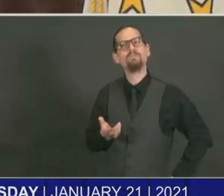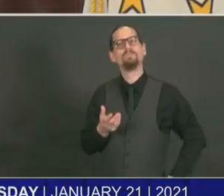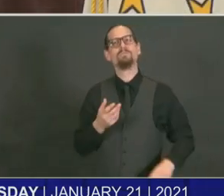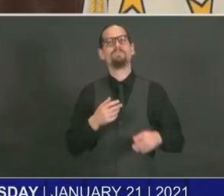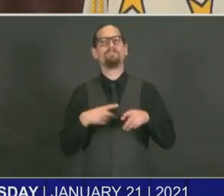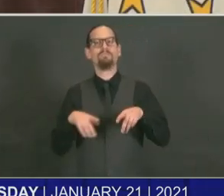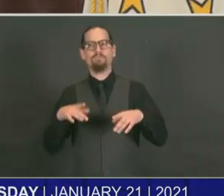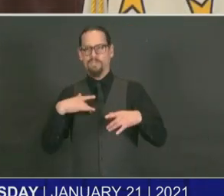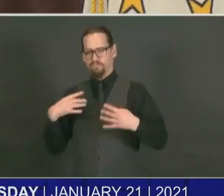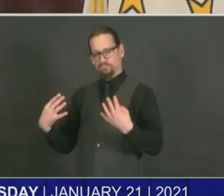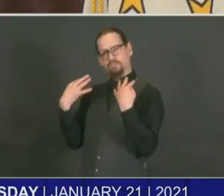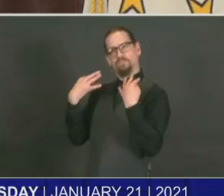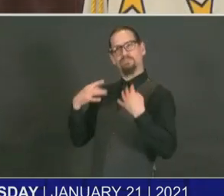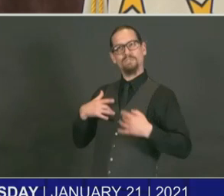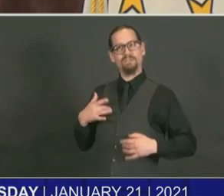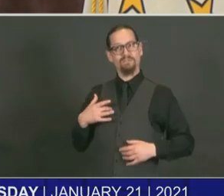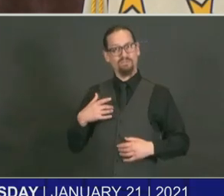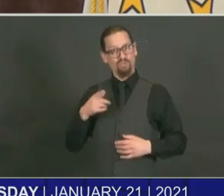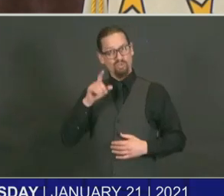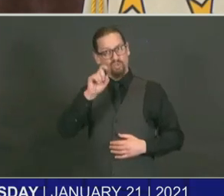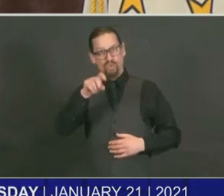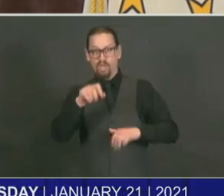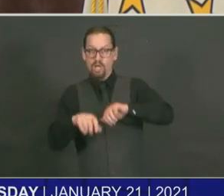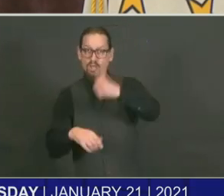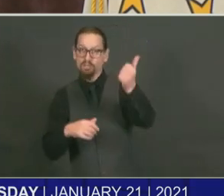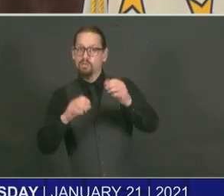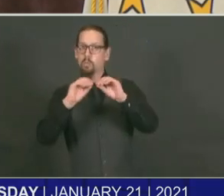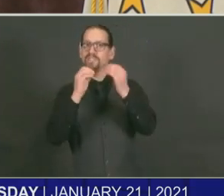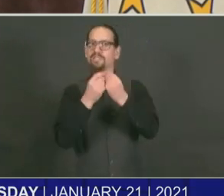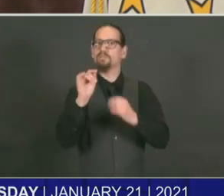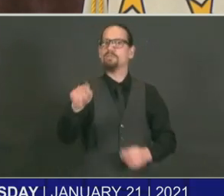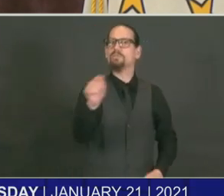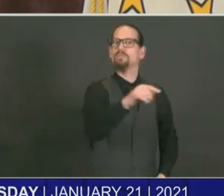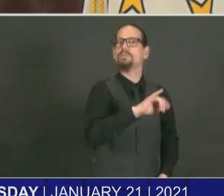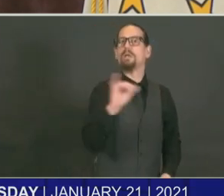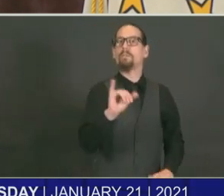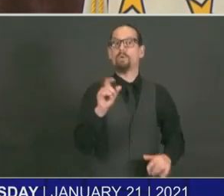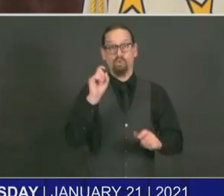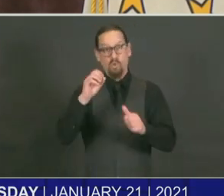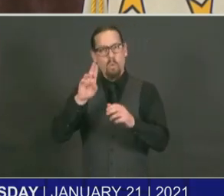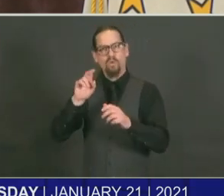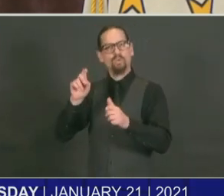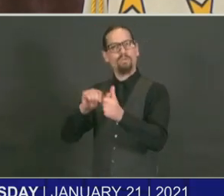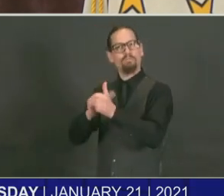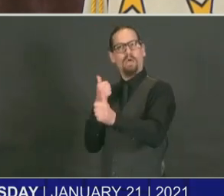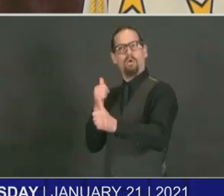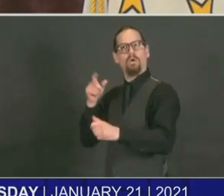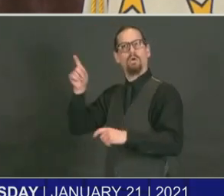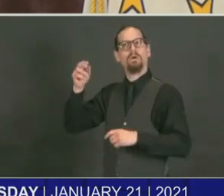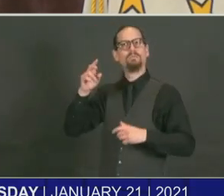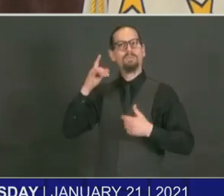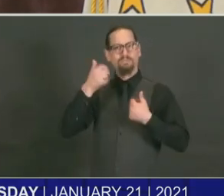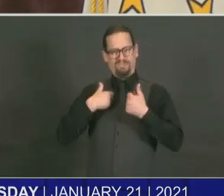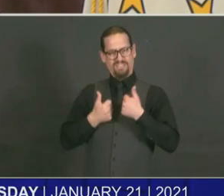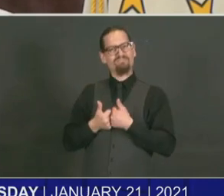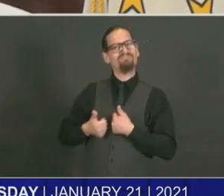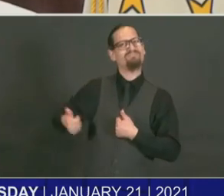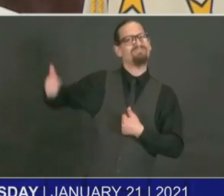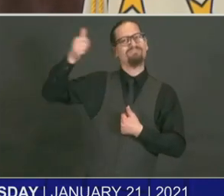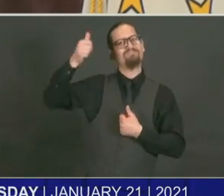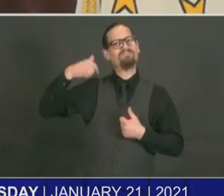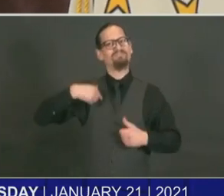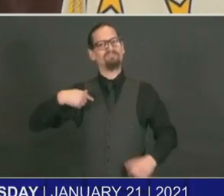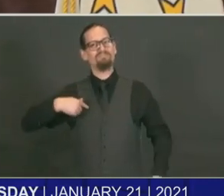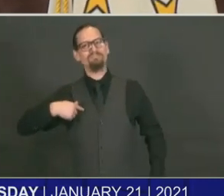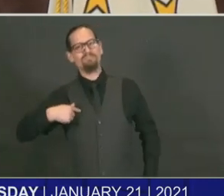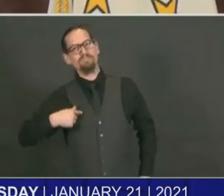organizations should avoid? In other words, prioritizing people who are on the front lines? Yeah, you know, it's a great question.